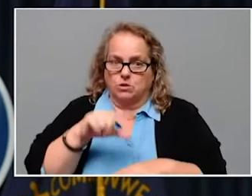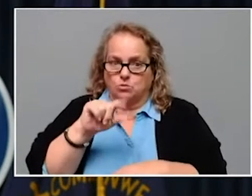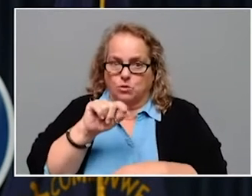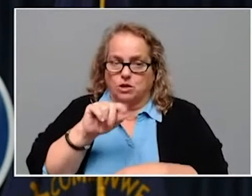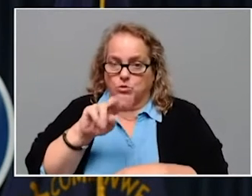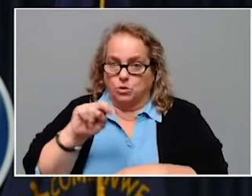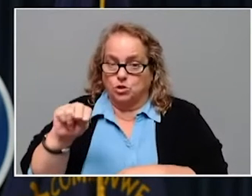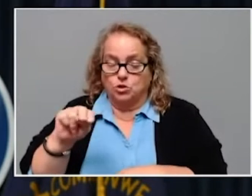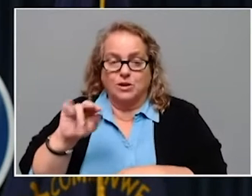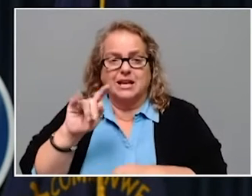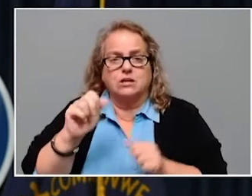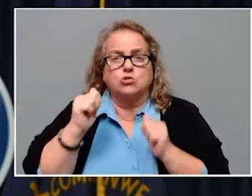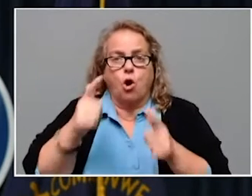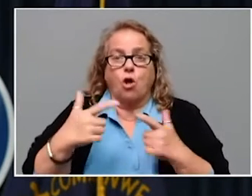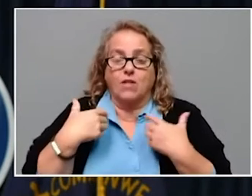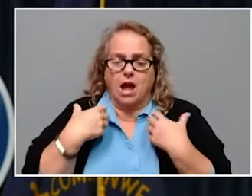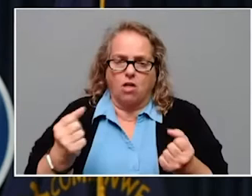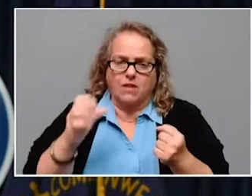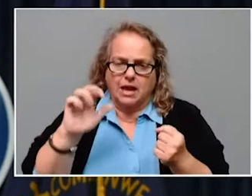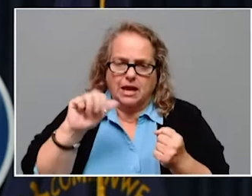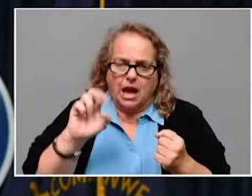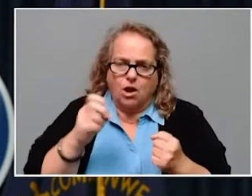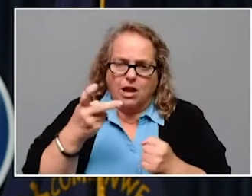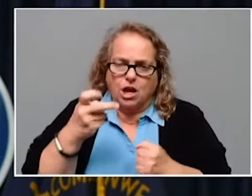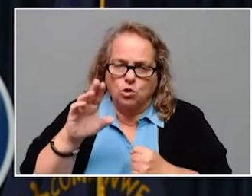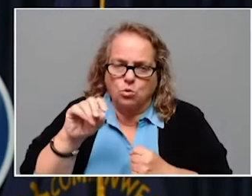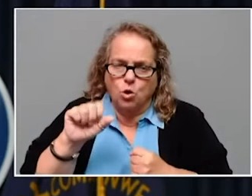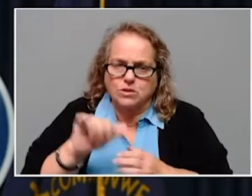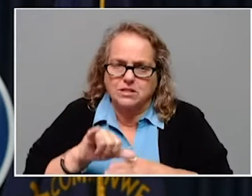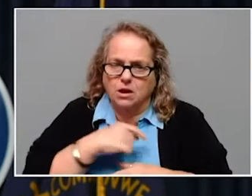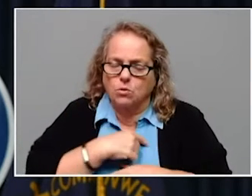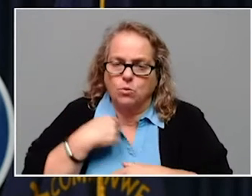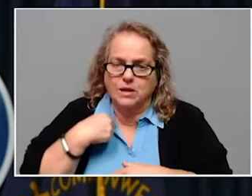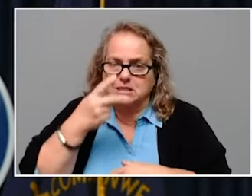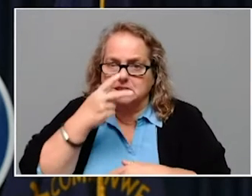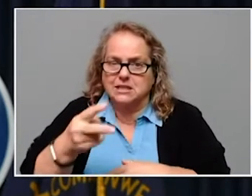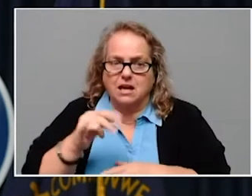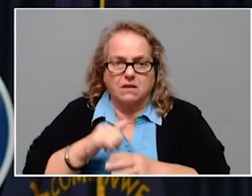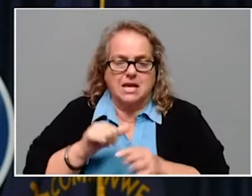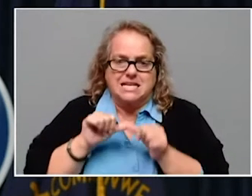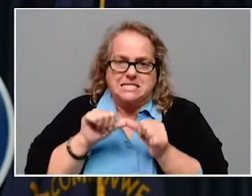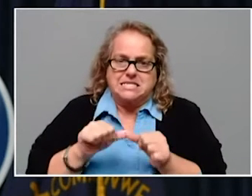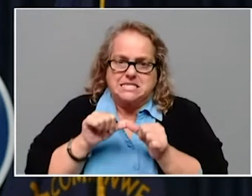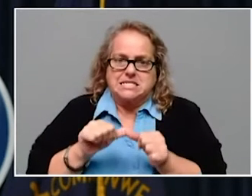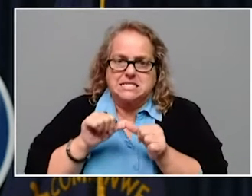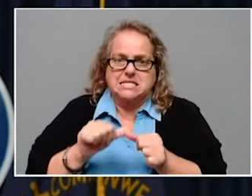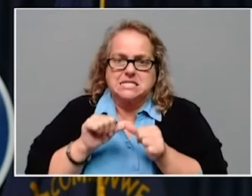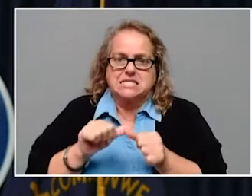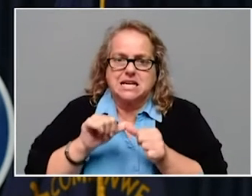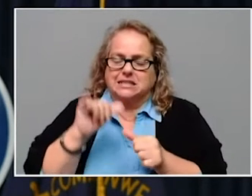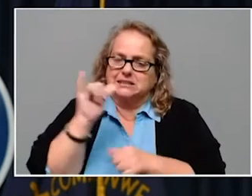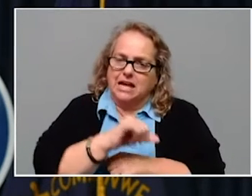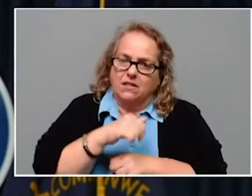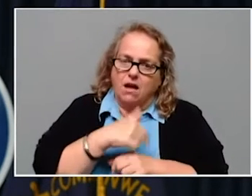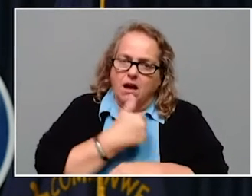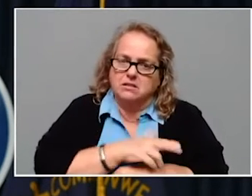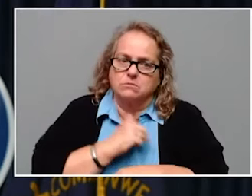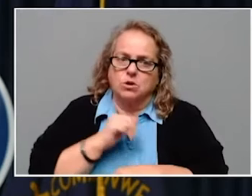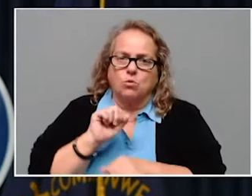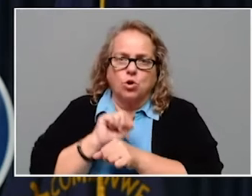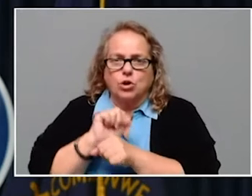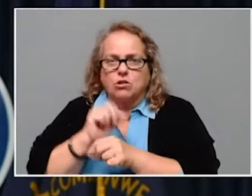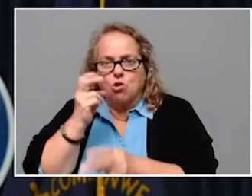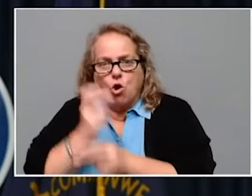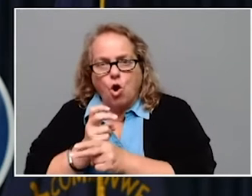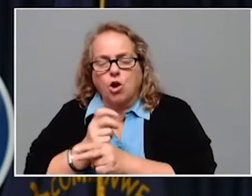these health care heroes that we are seeing that have been sticking it out, that have been staying in these hospitals working hard, that we'd be able to look